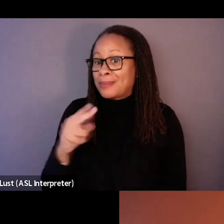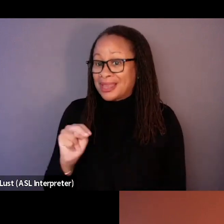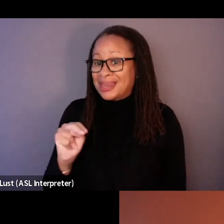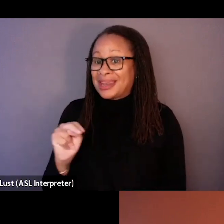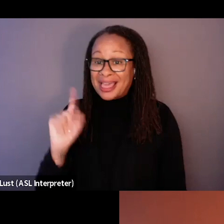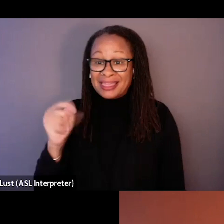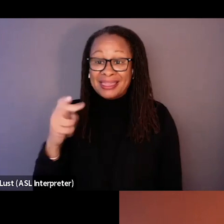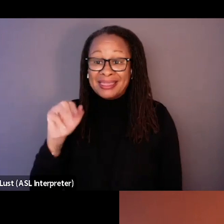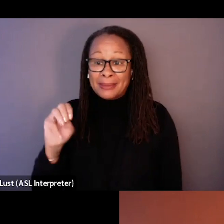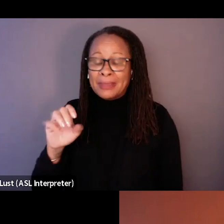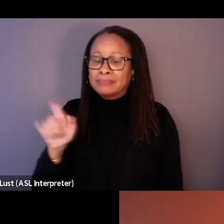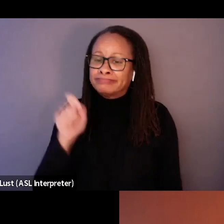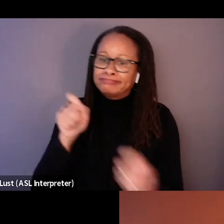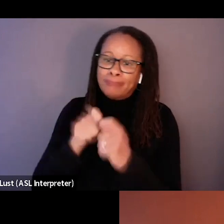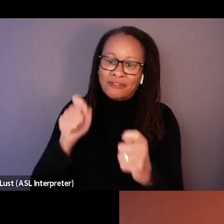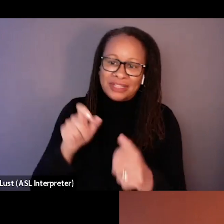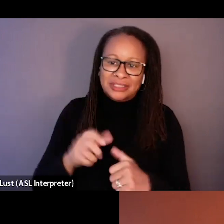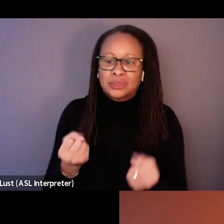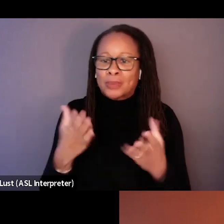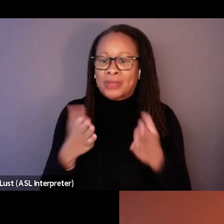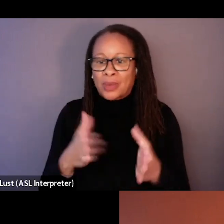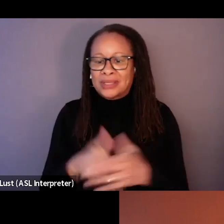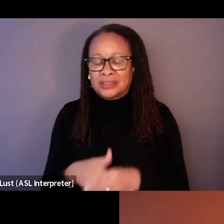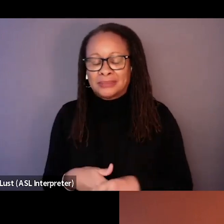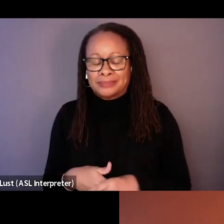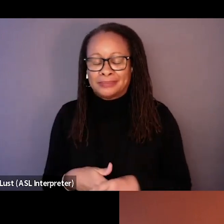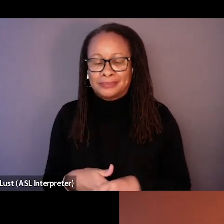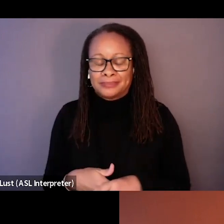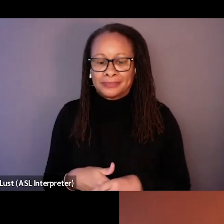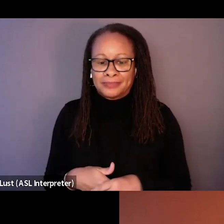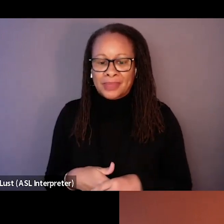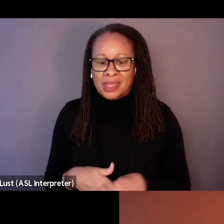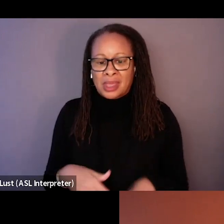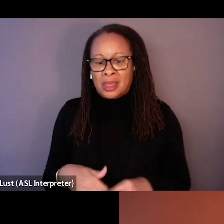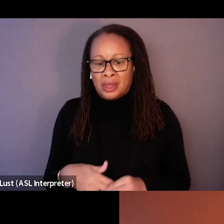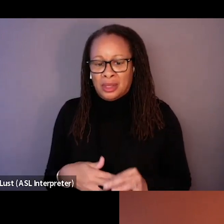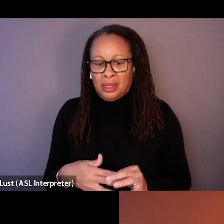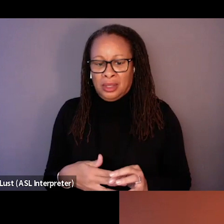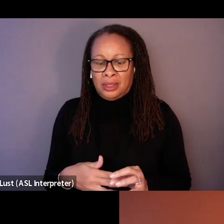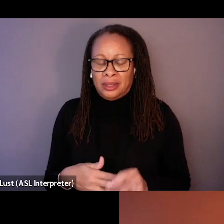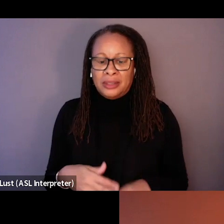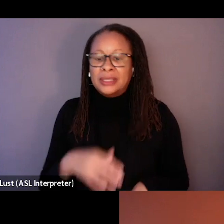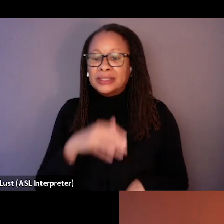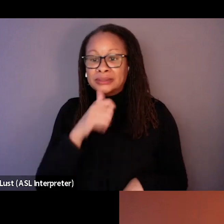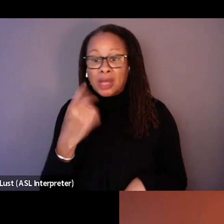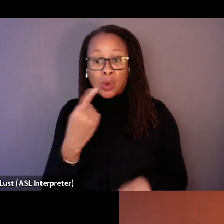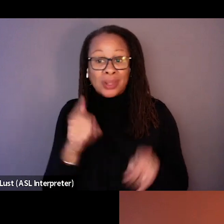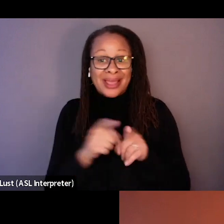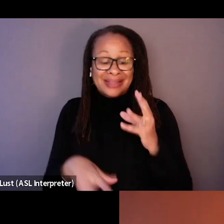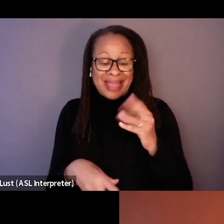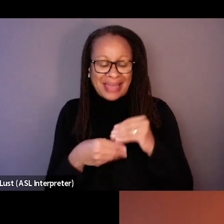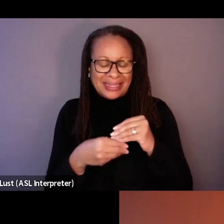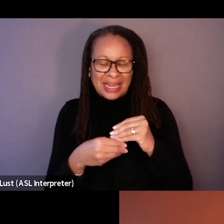uh, was just perfect in so many ways, not only to add, uh, uh, an amazing suspenseful dimension to the